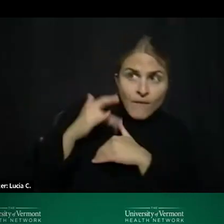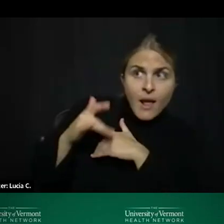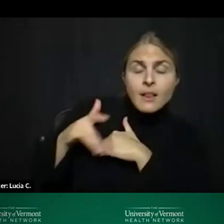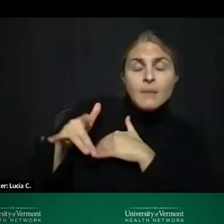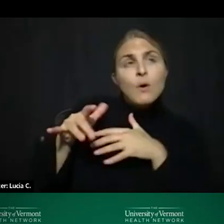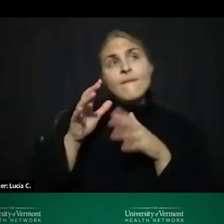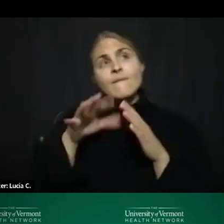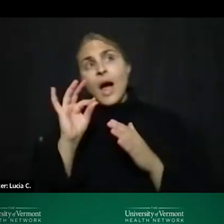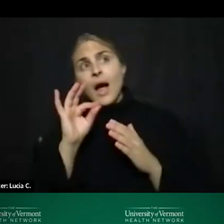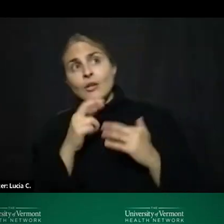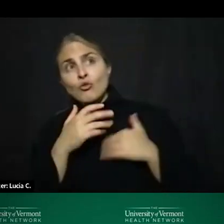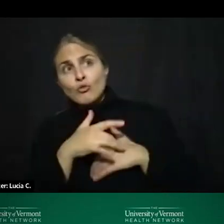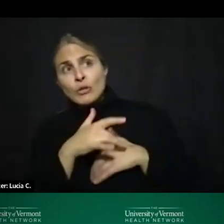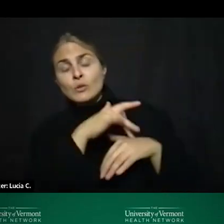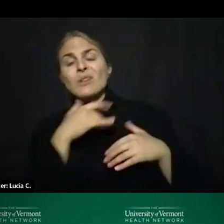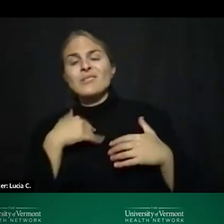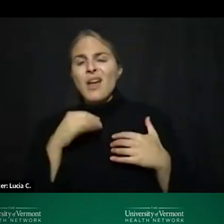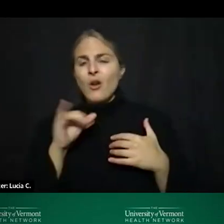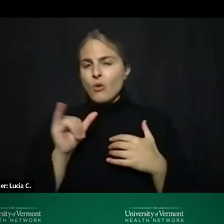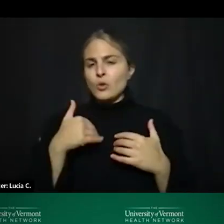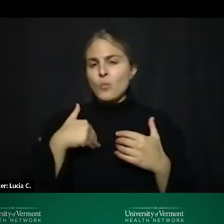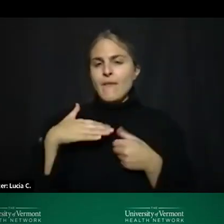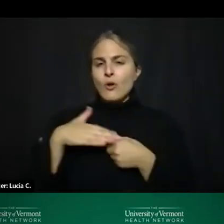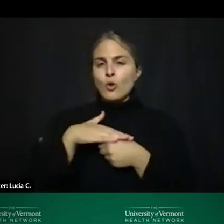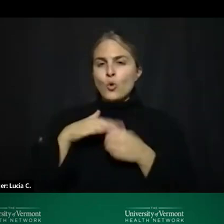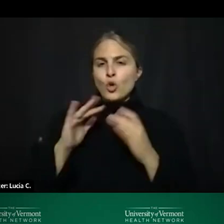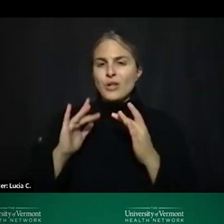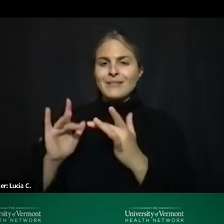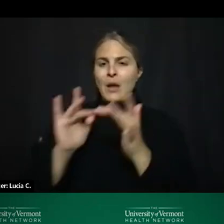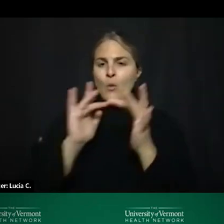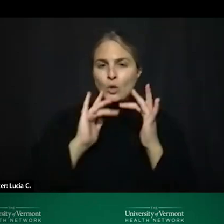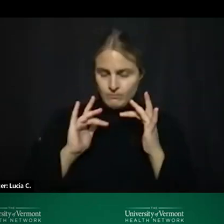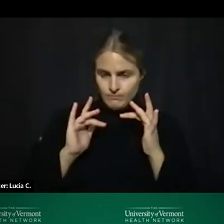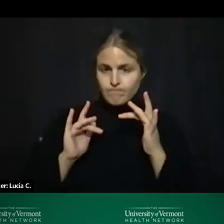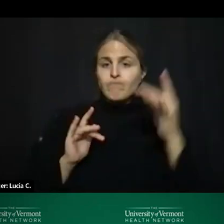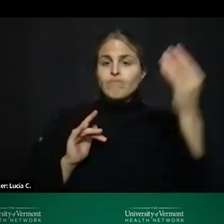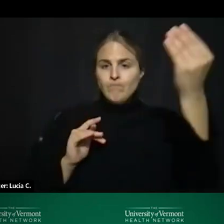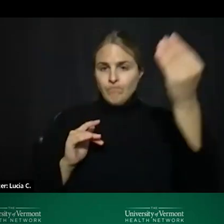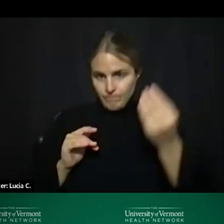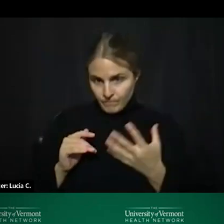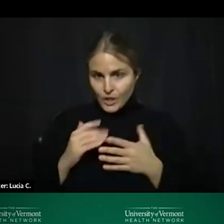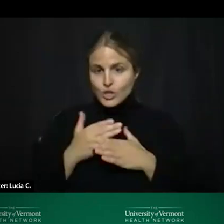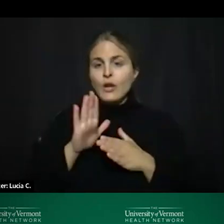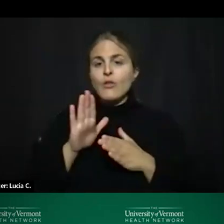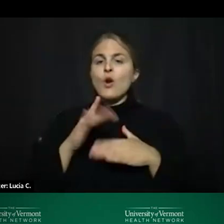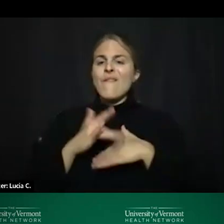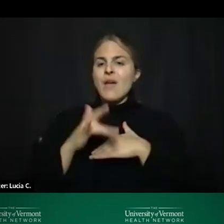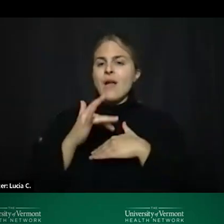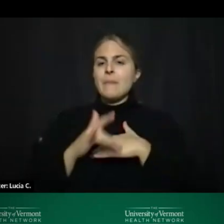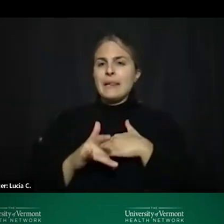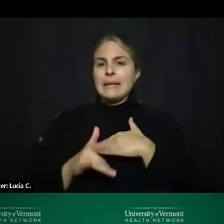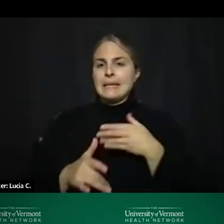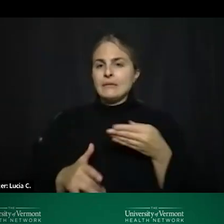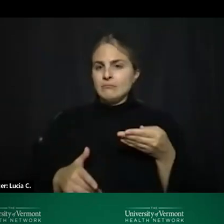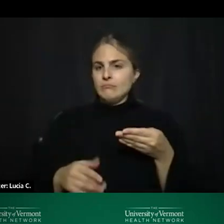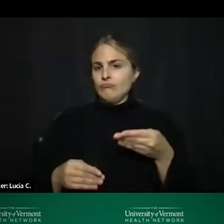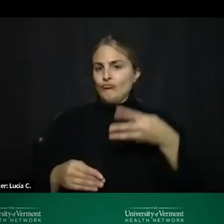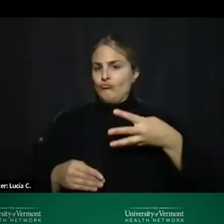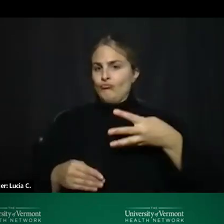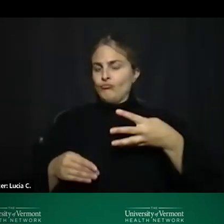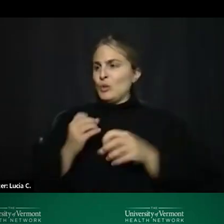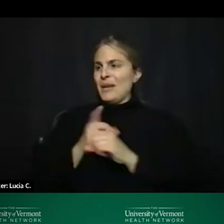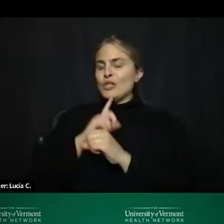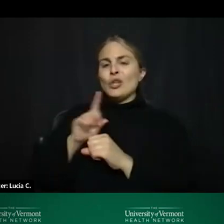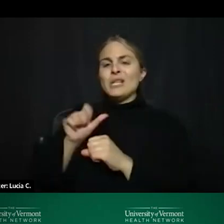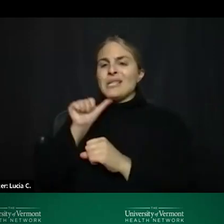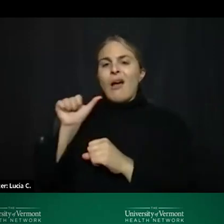different local networks that um share their openings or availability so that it's not guesswork